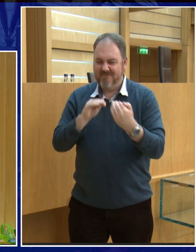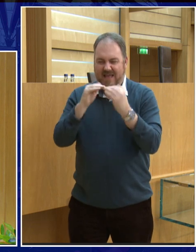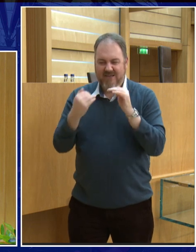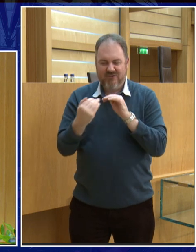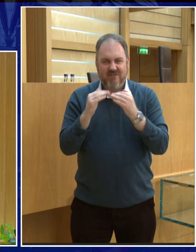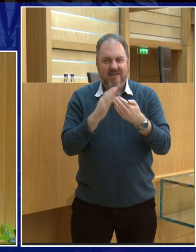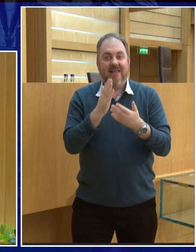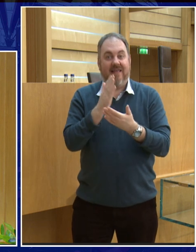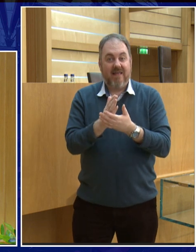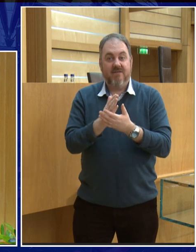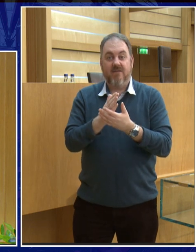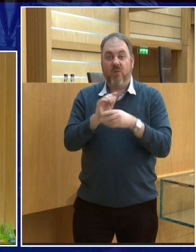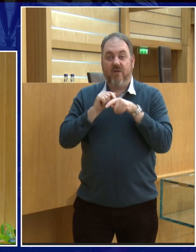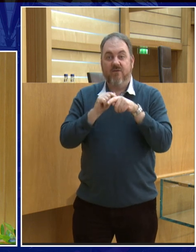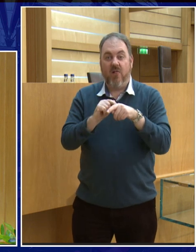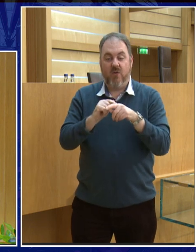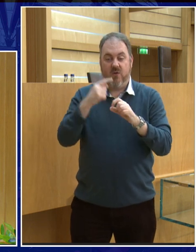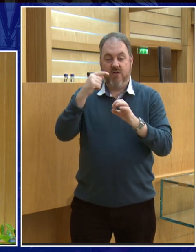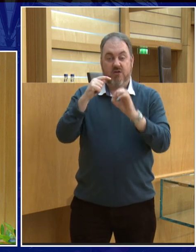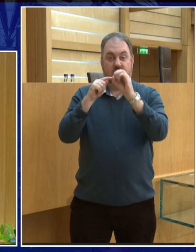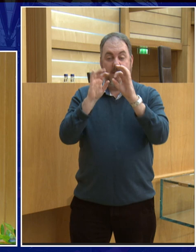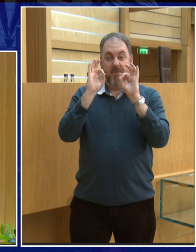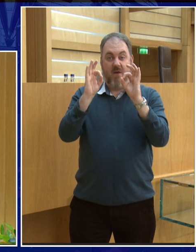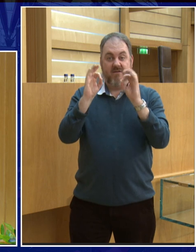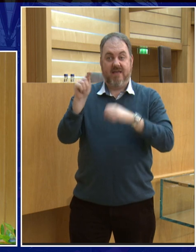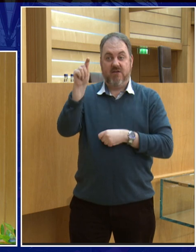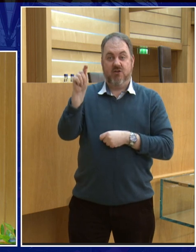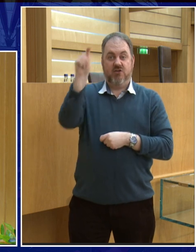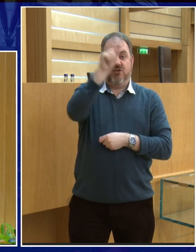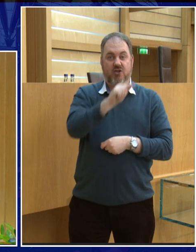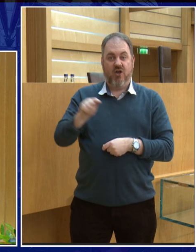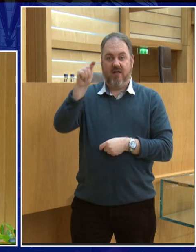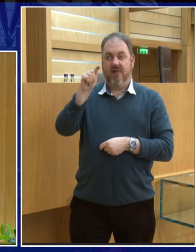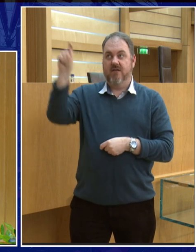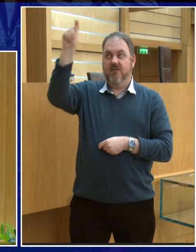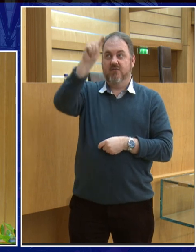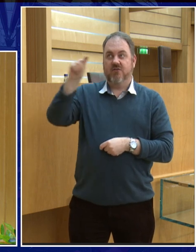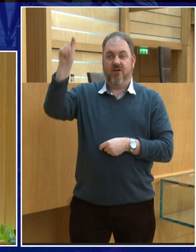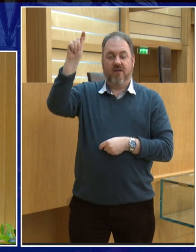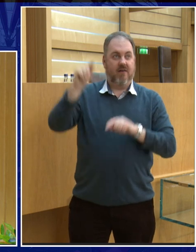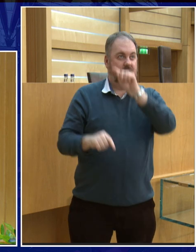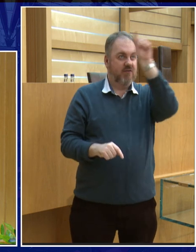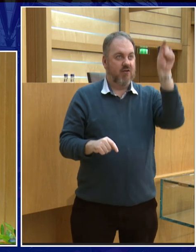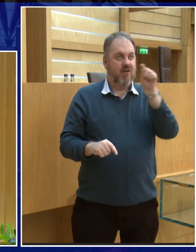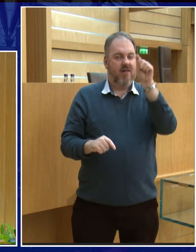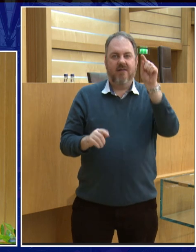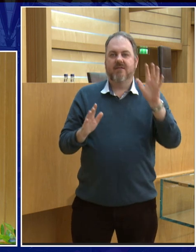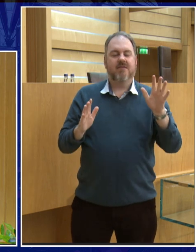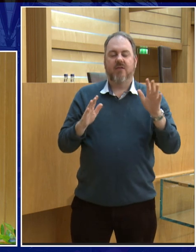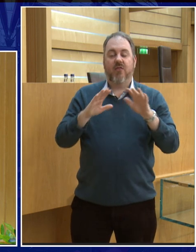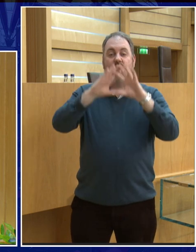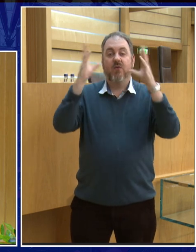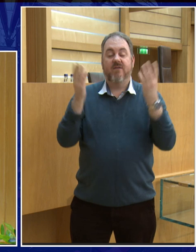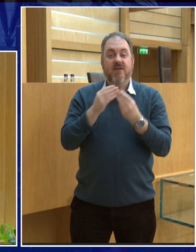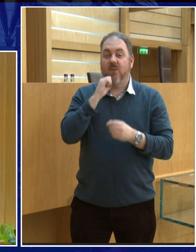orbit if they're circular. An ellipse is a special thing because it has... A circle has a point of centre in the